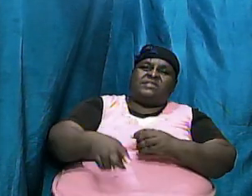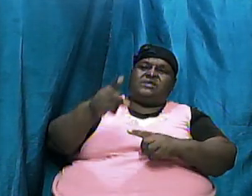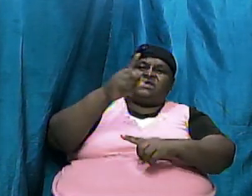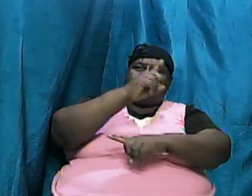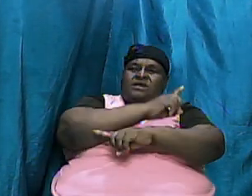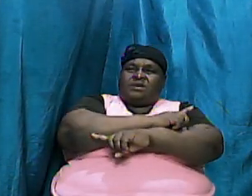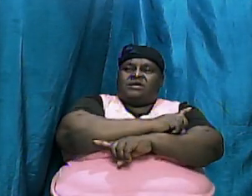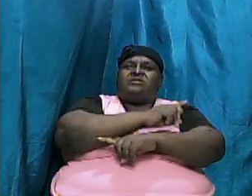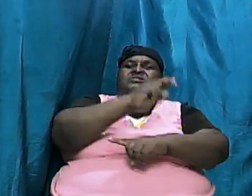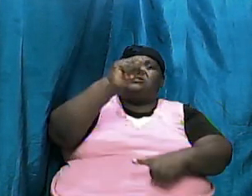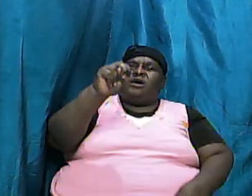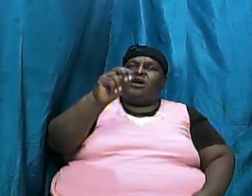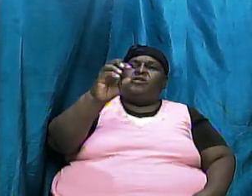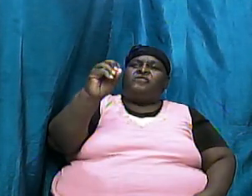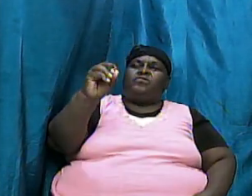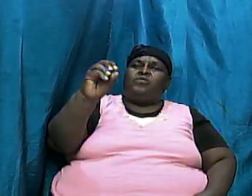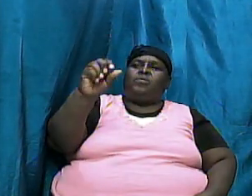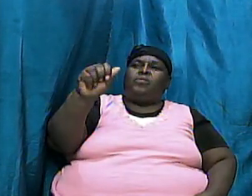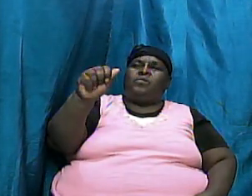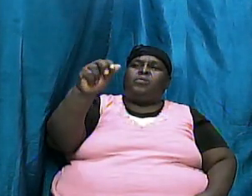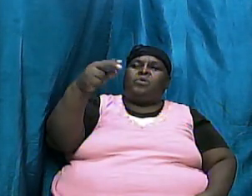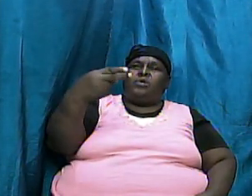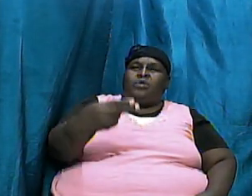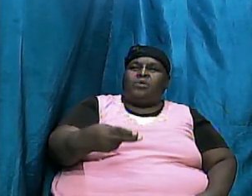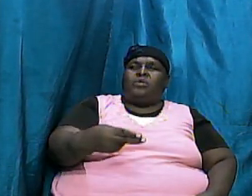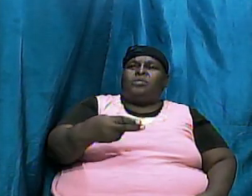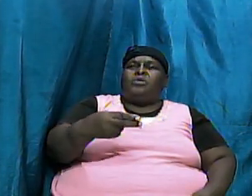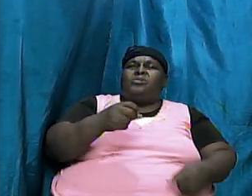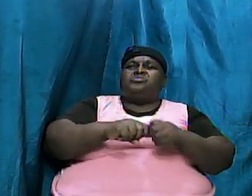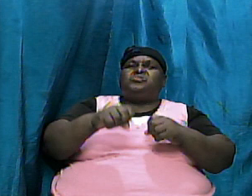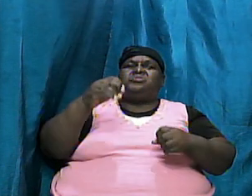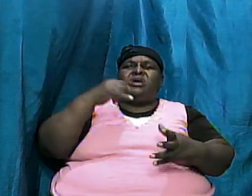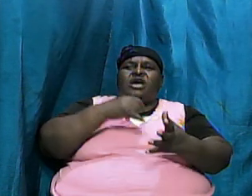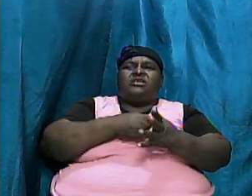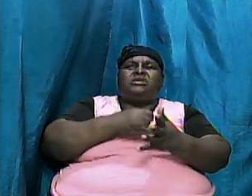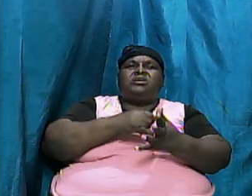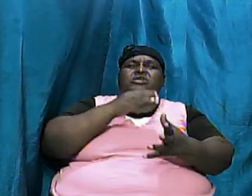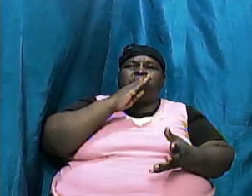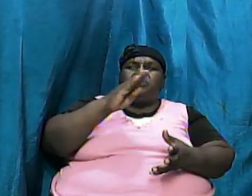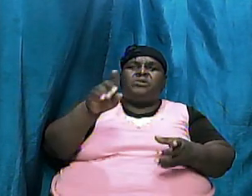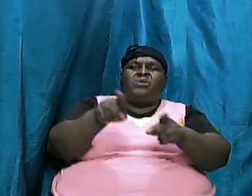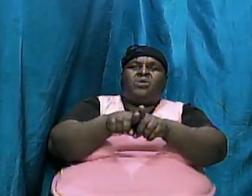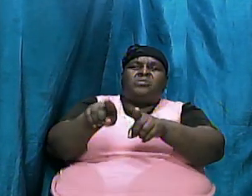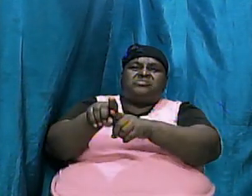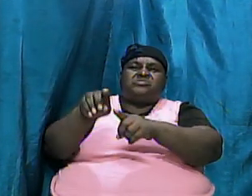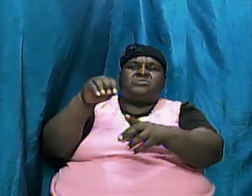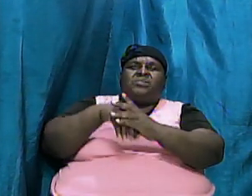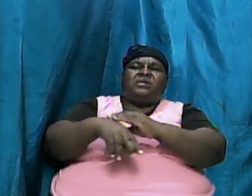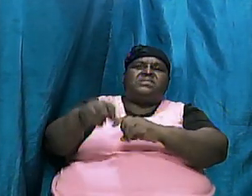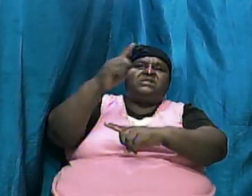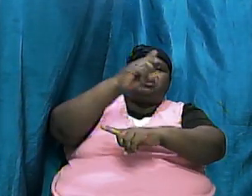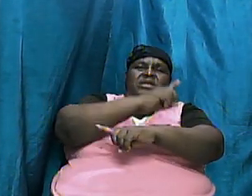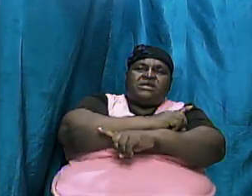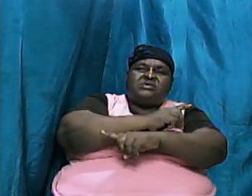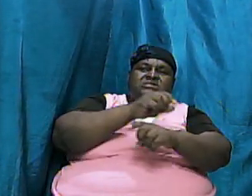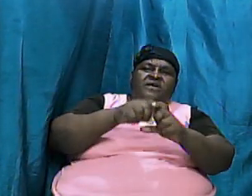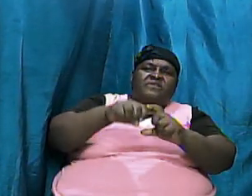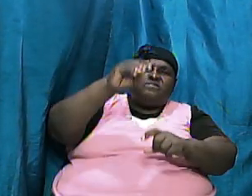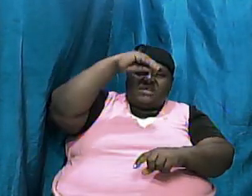in the days of Noah so shall it be also